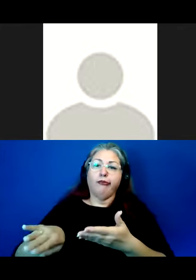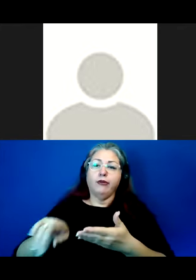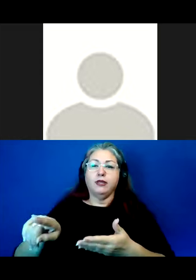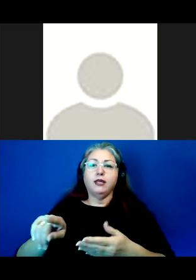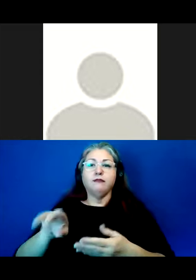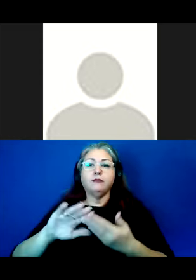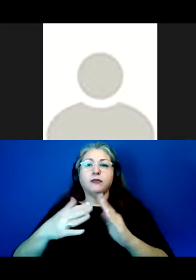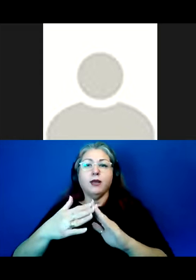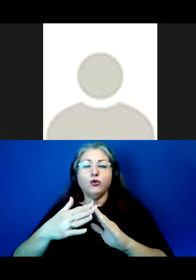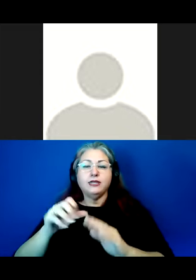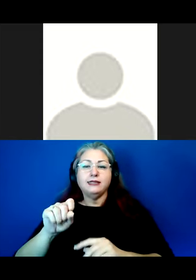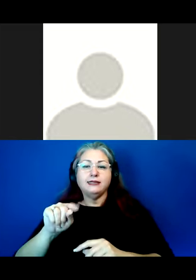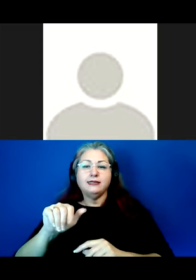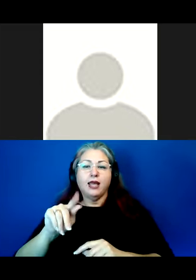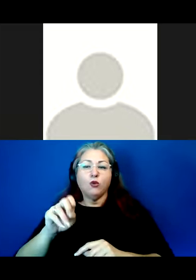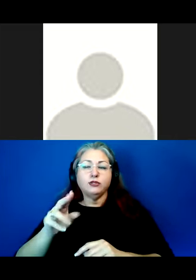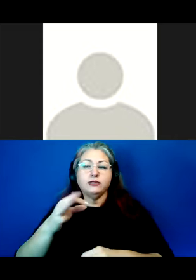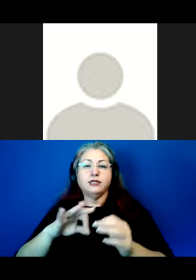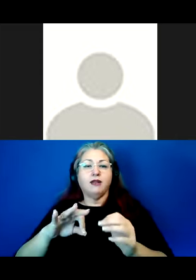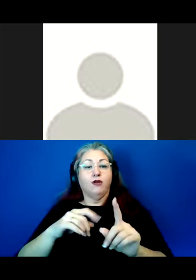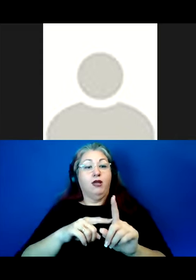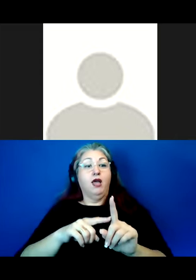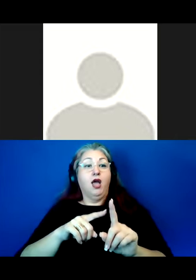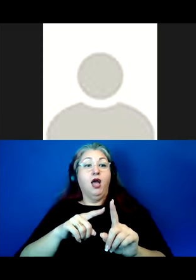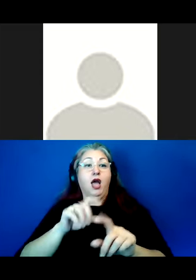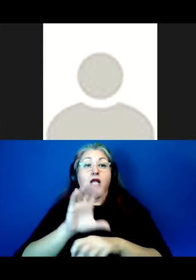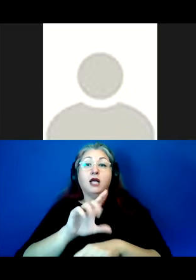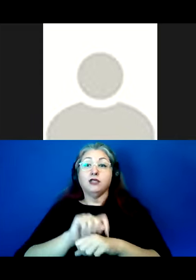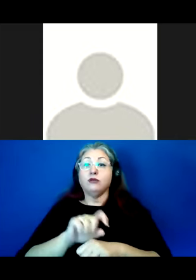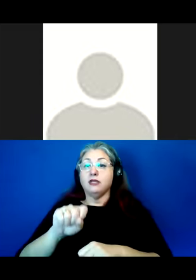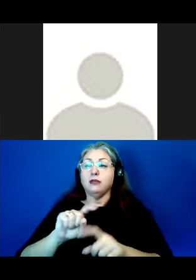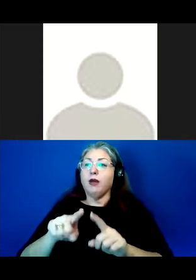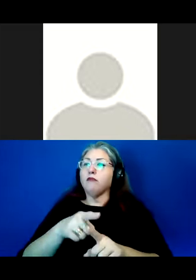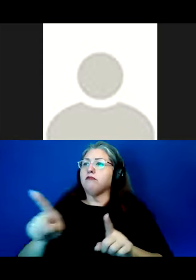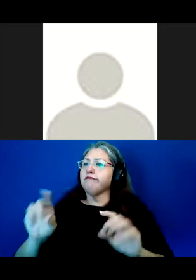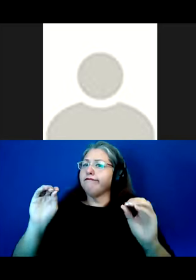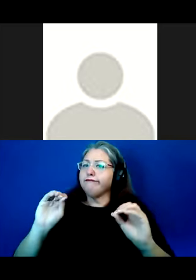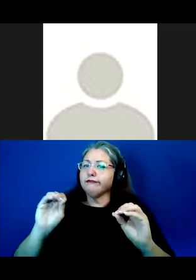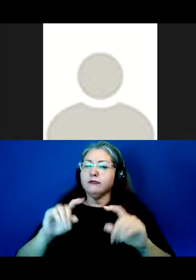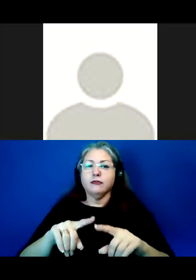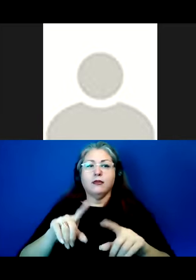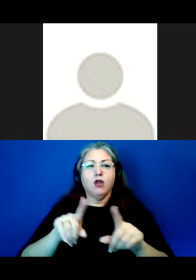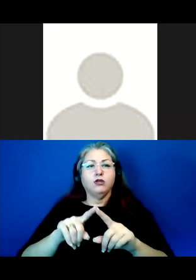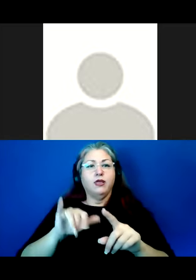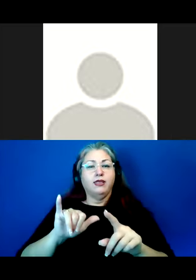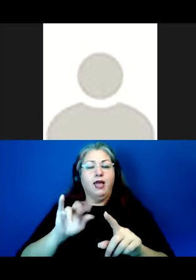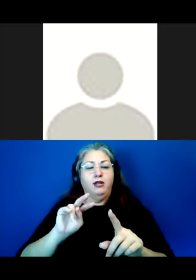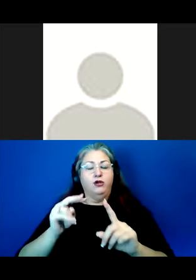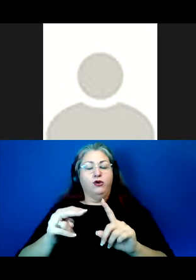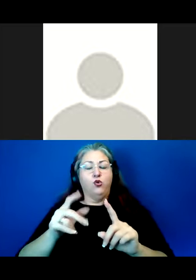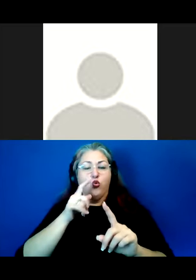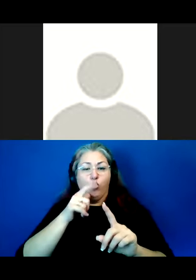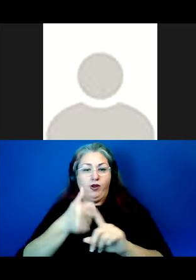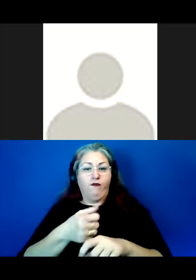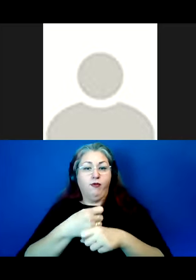than the individual language consultants. Again, adopting a relational lens which goes beyond those individuals who produce